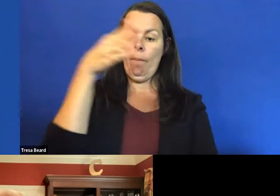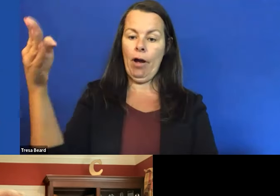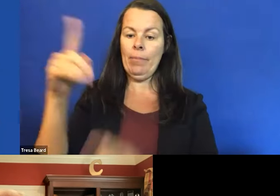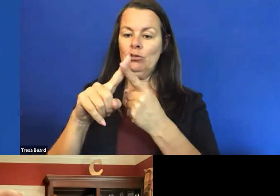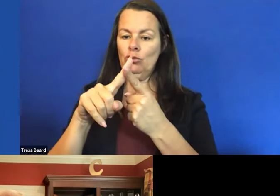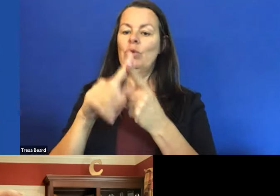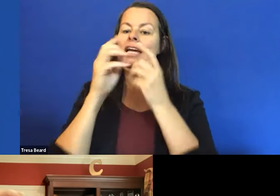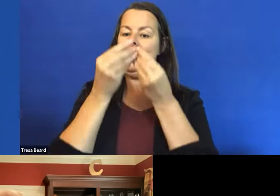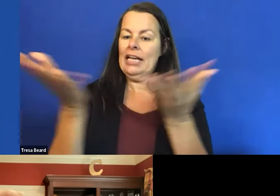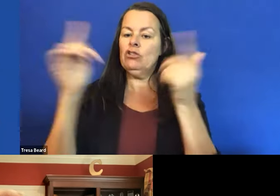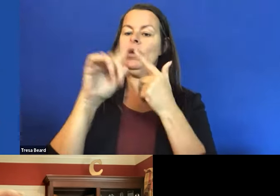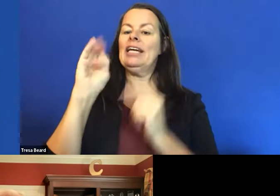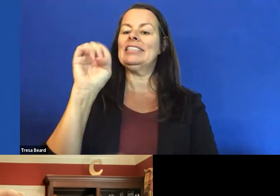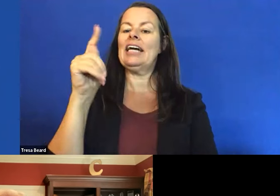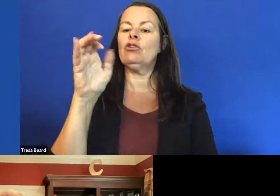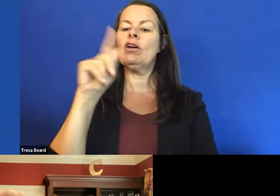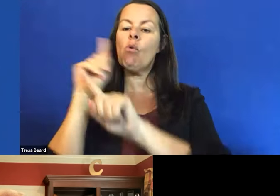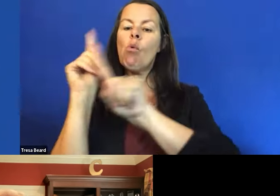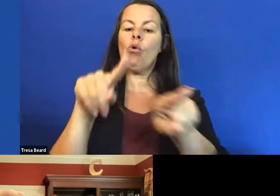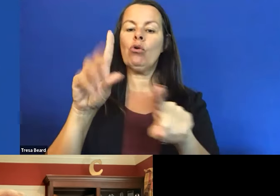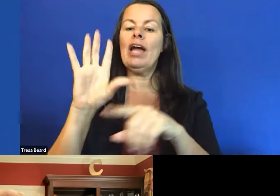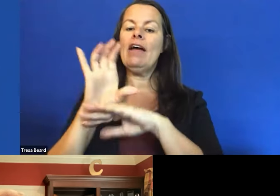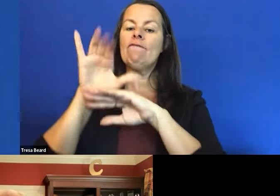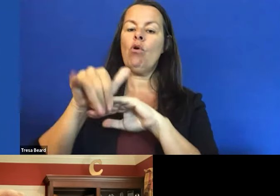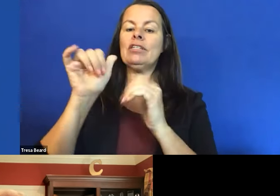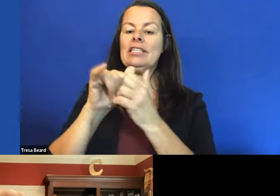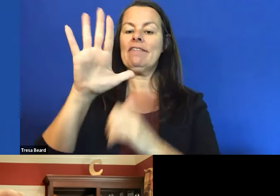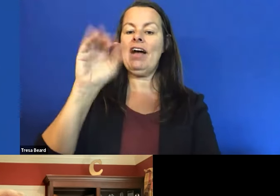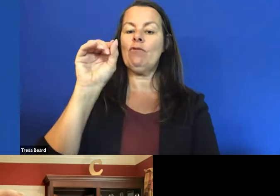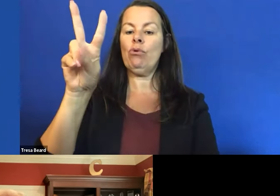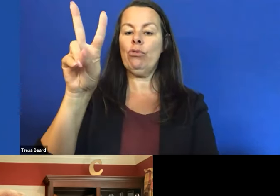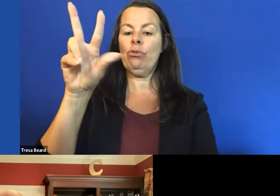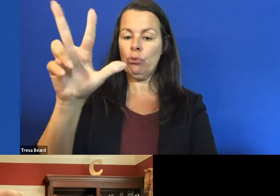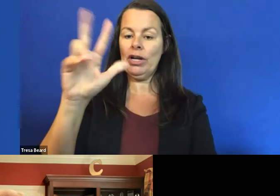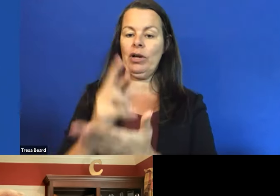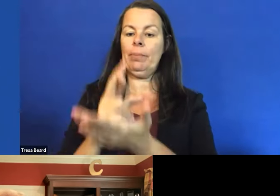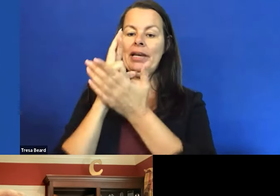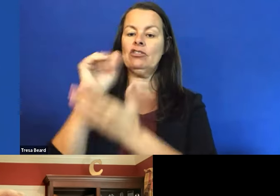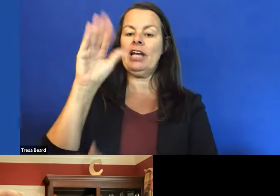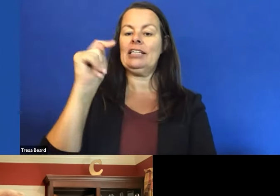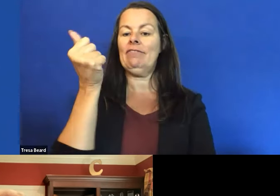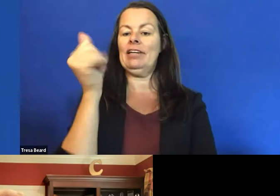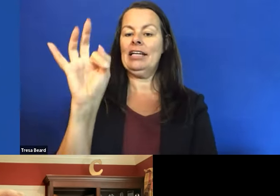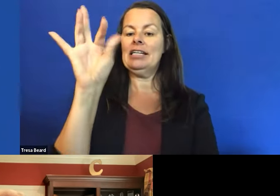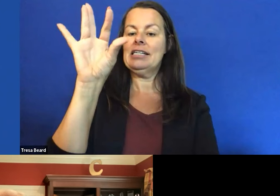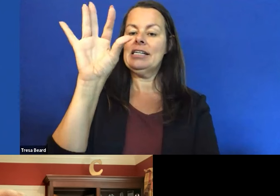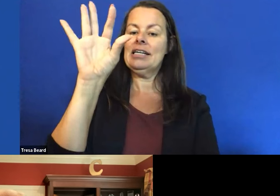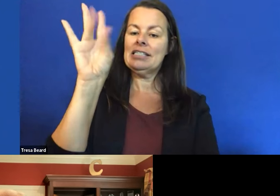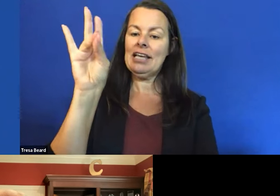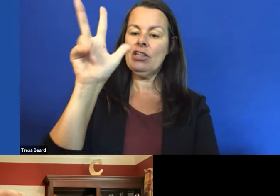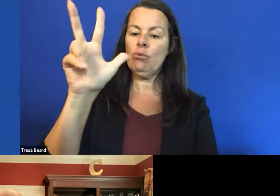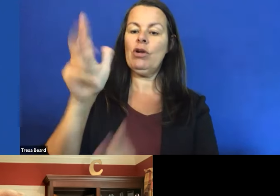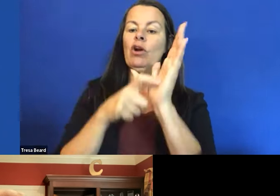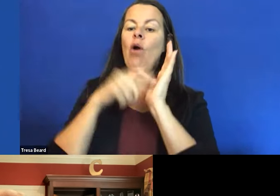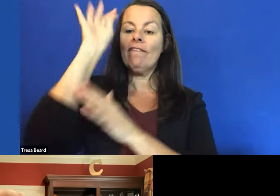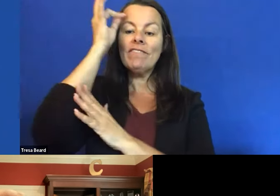of the Rehabilitation Act of 1973, requiring federal contractors and subcontractors to hire people